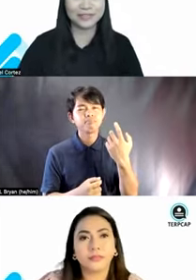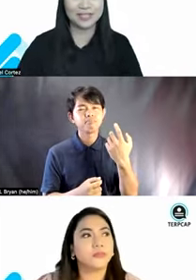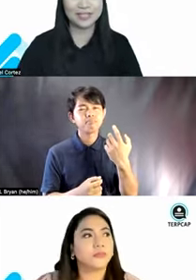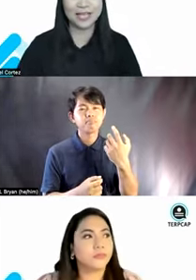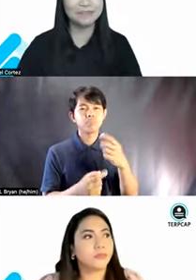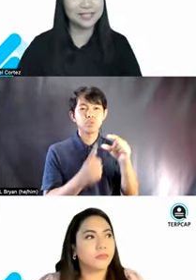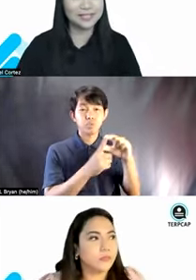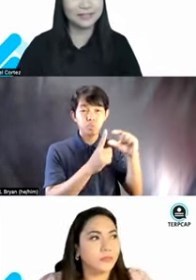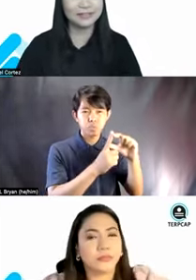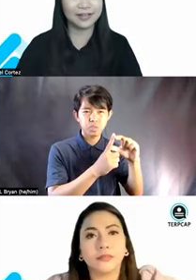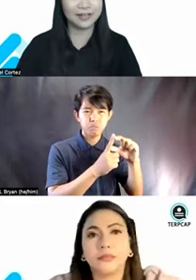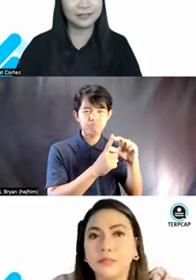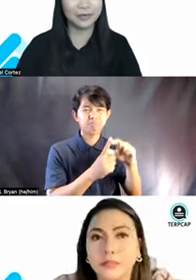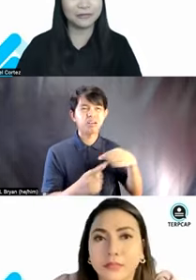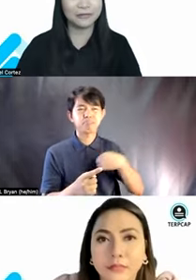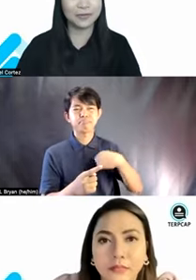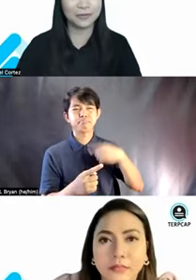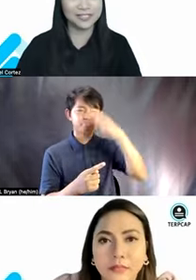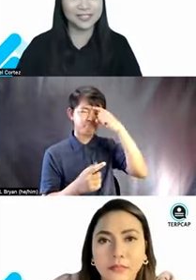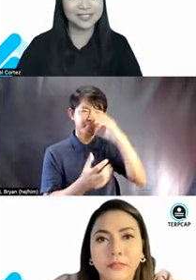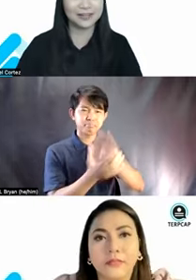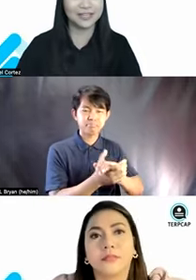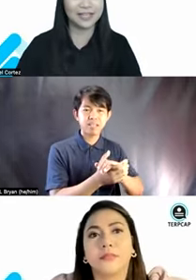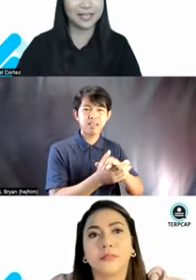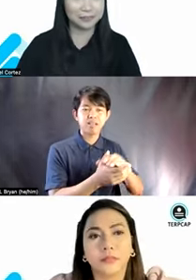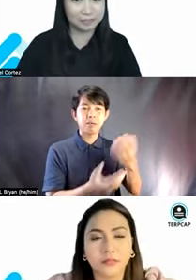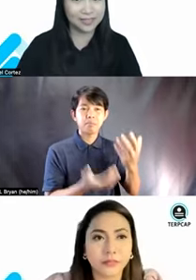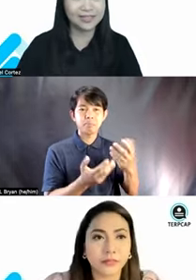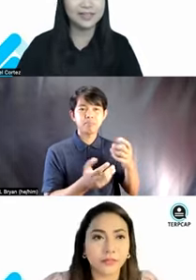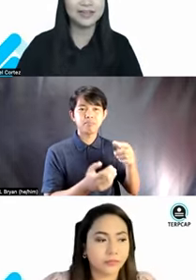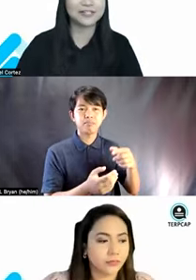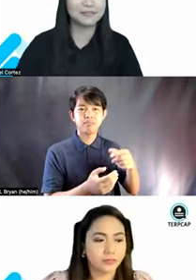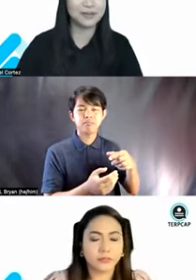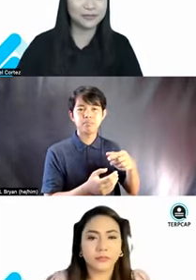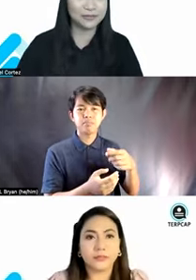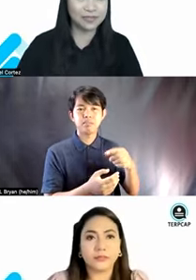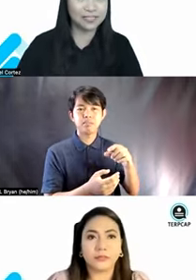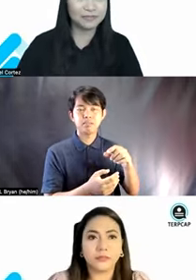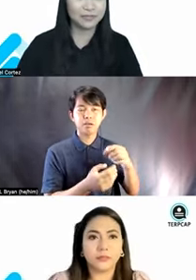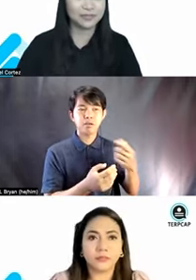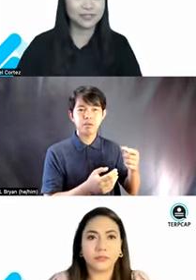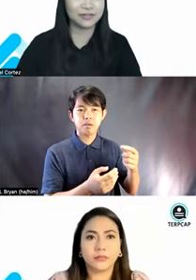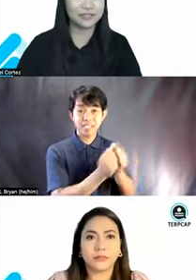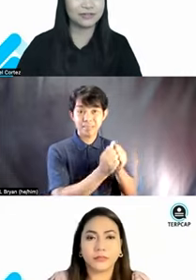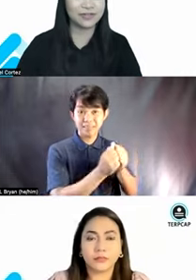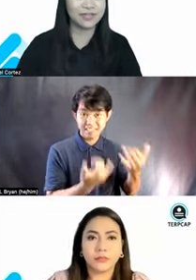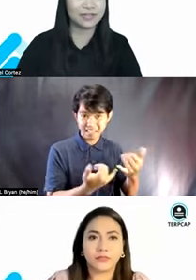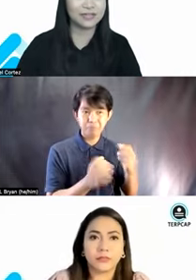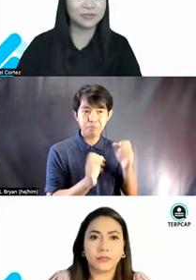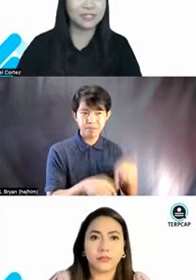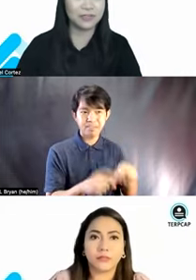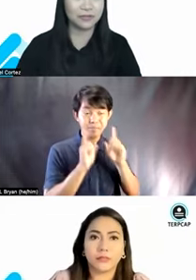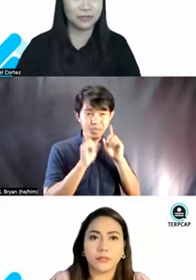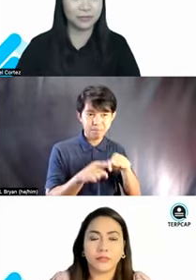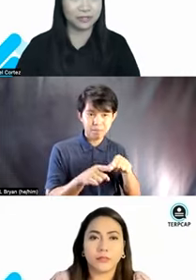terminology, I believe, um, one of my colleagues here can help me respond to this because there is already an